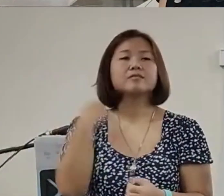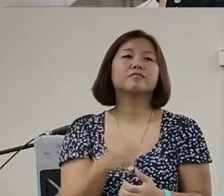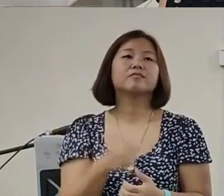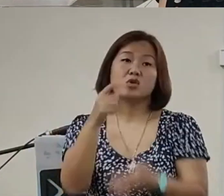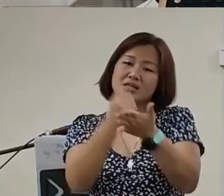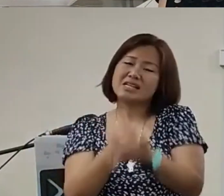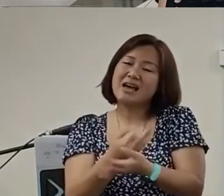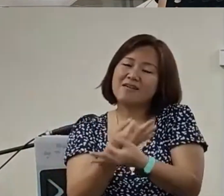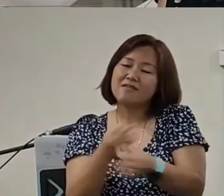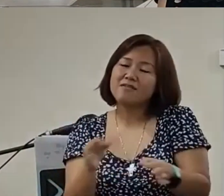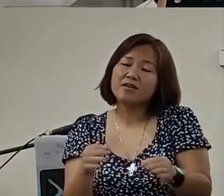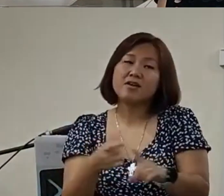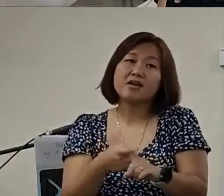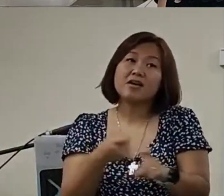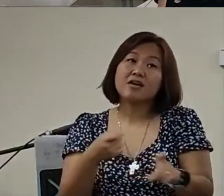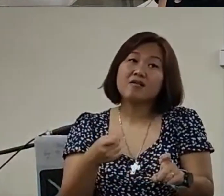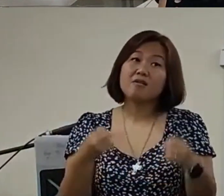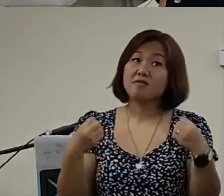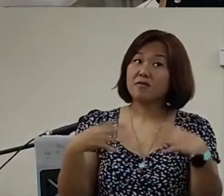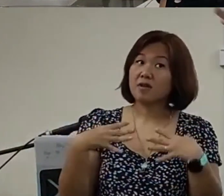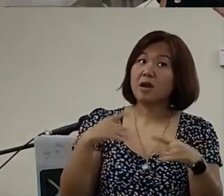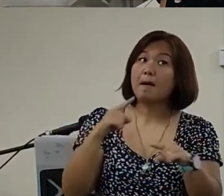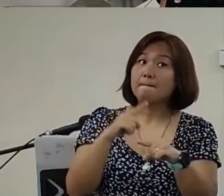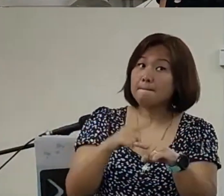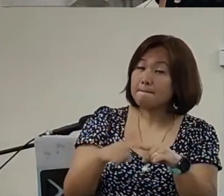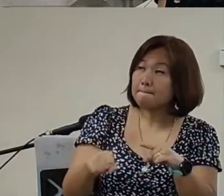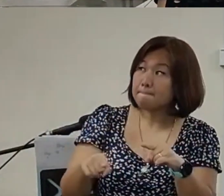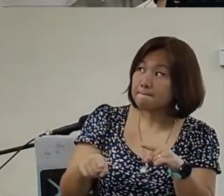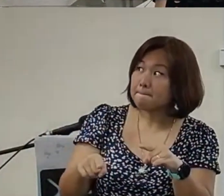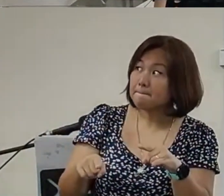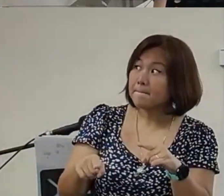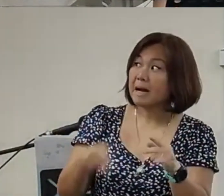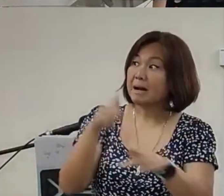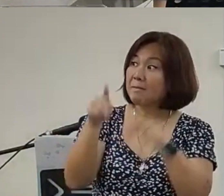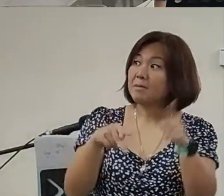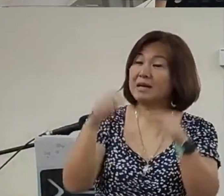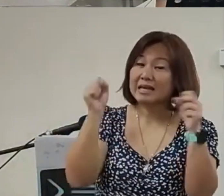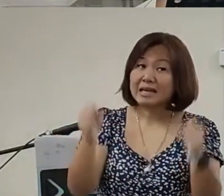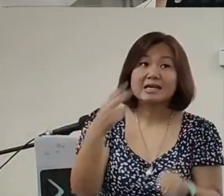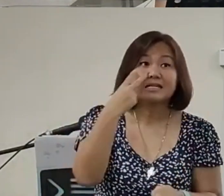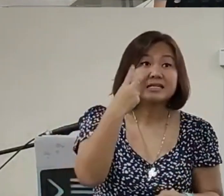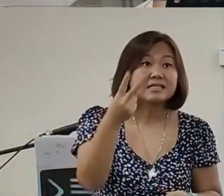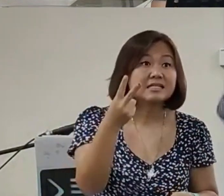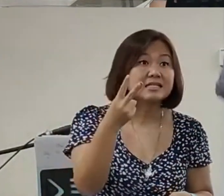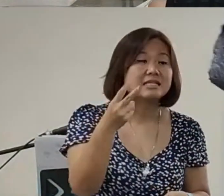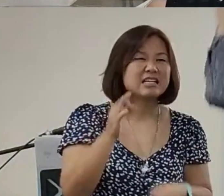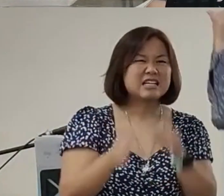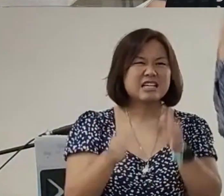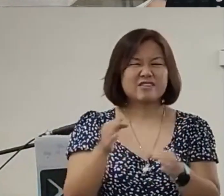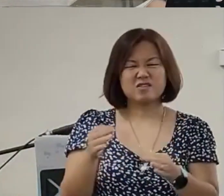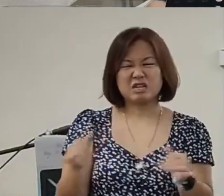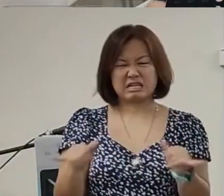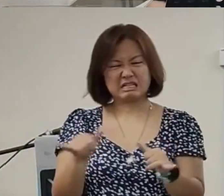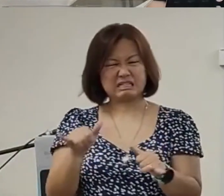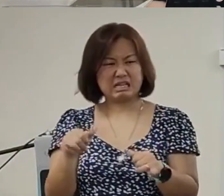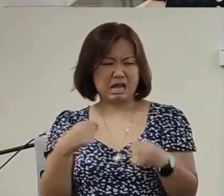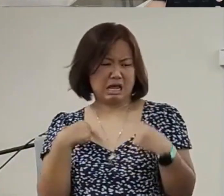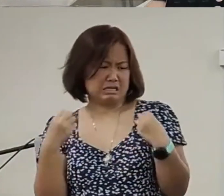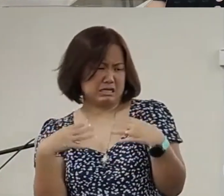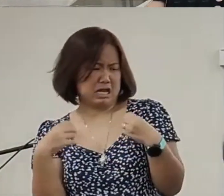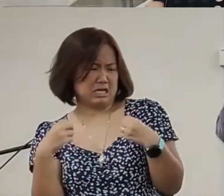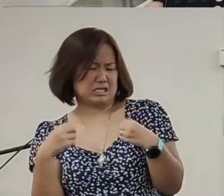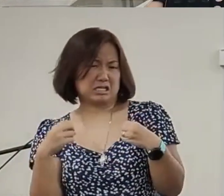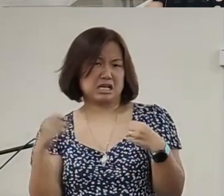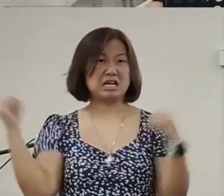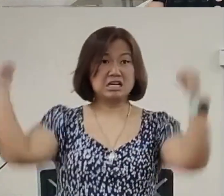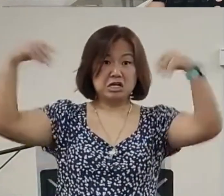free fromfearaffects youbut affect thepeople that youare trying toreach out tobut if you'regoing to be thesame as theworldI scaredtsun